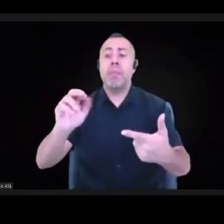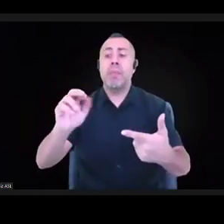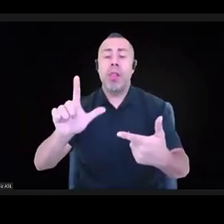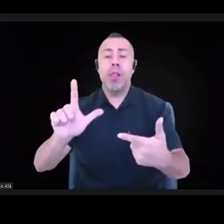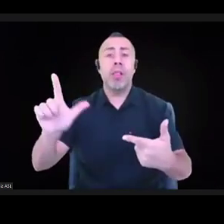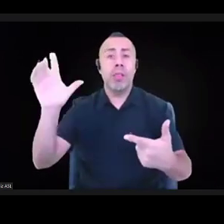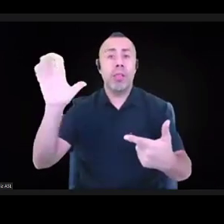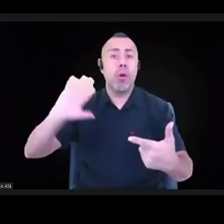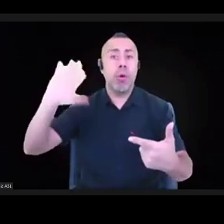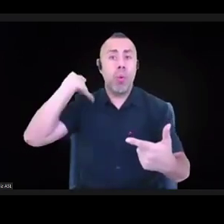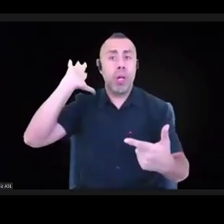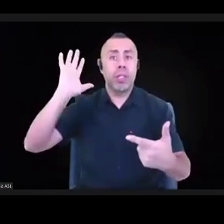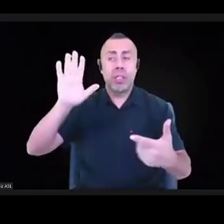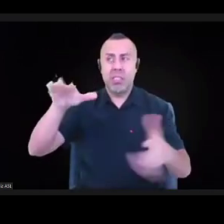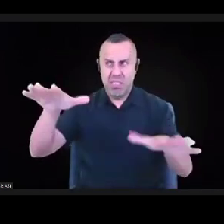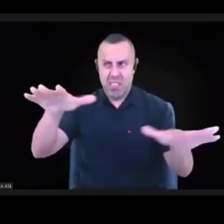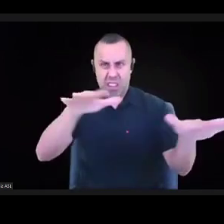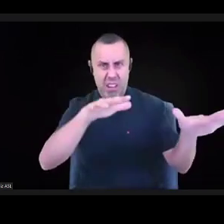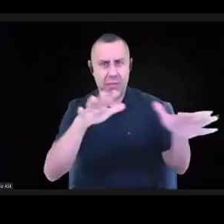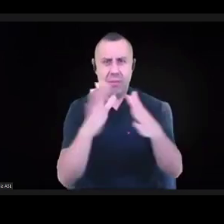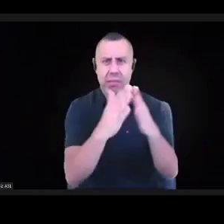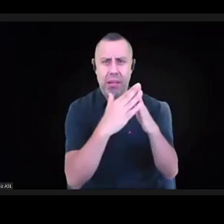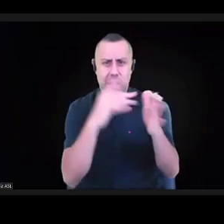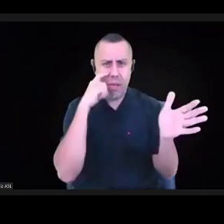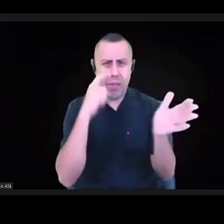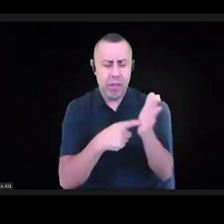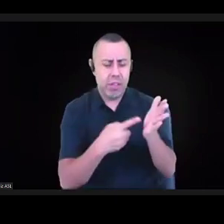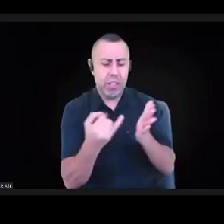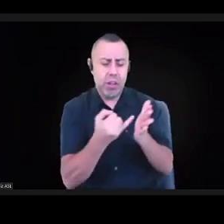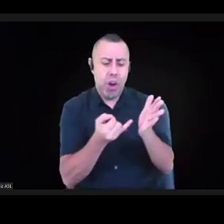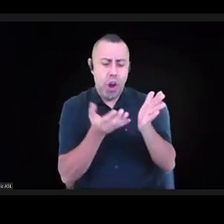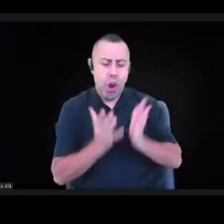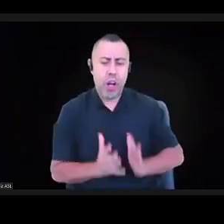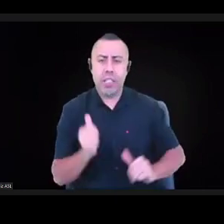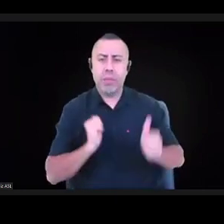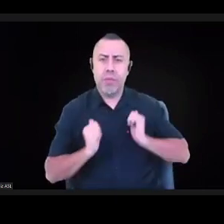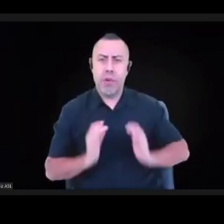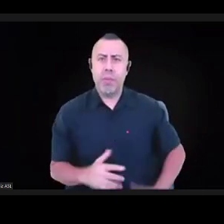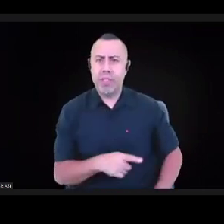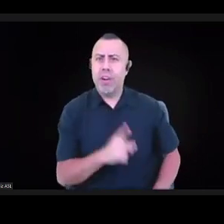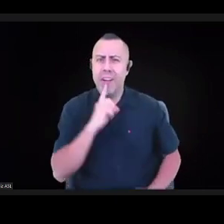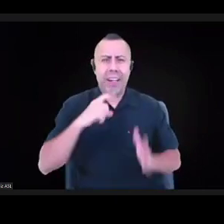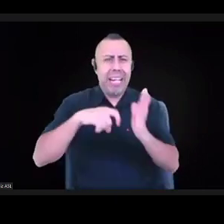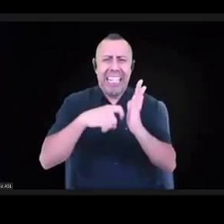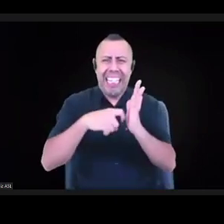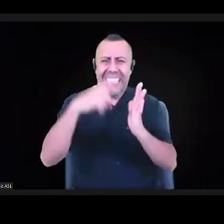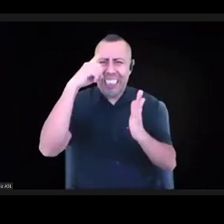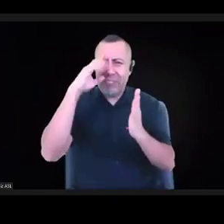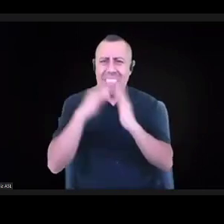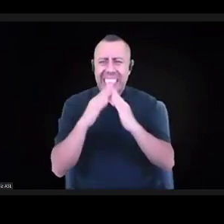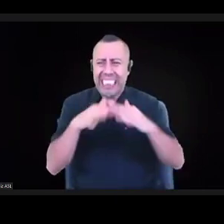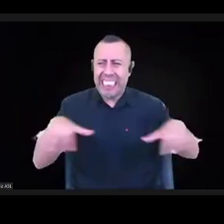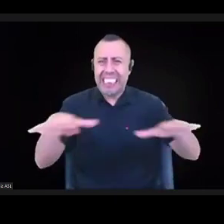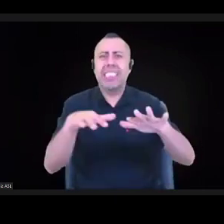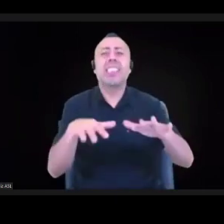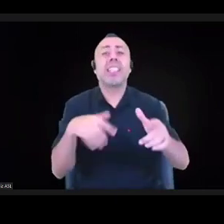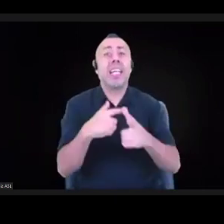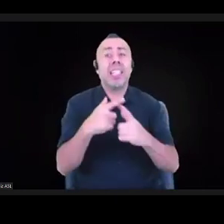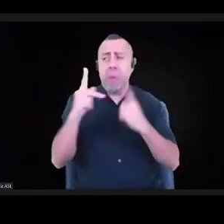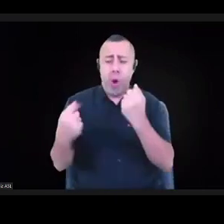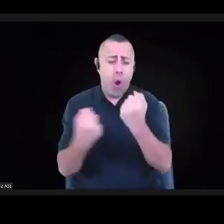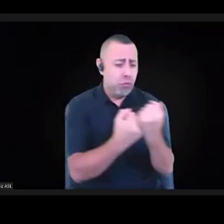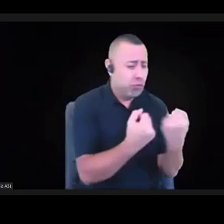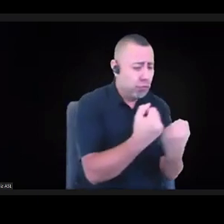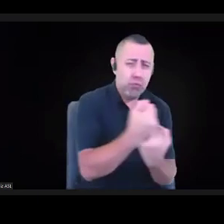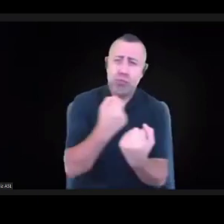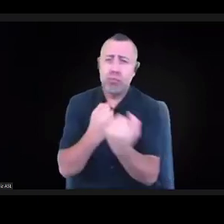belonging strategy for the city and really lifting up the way that community came together to look out for each other. And then May is